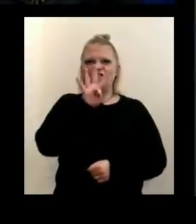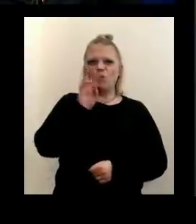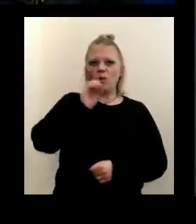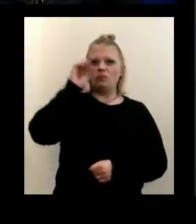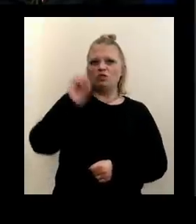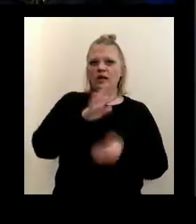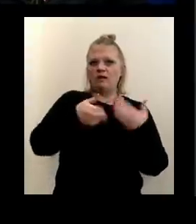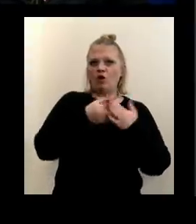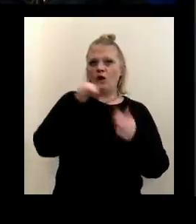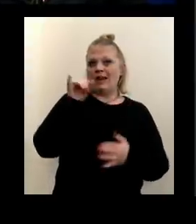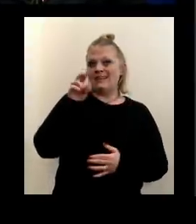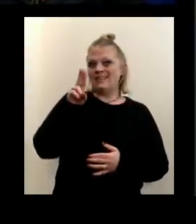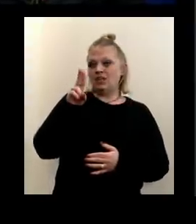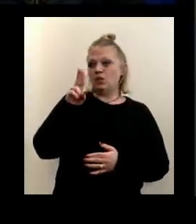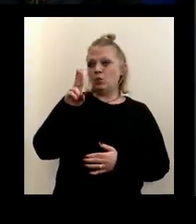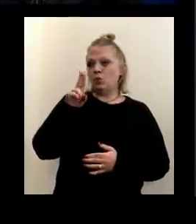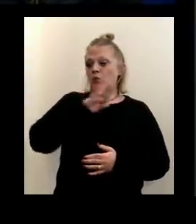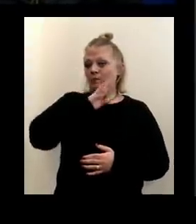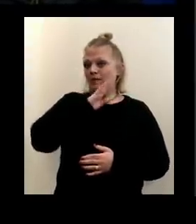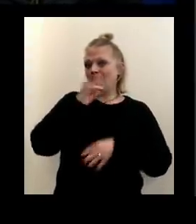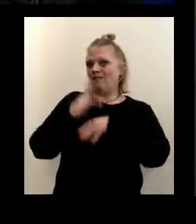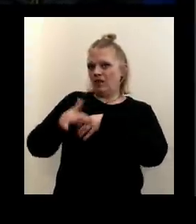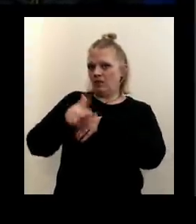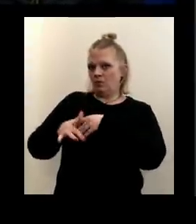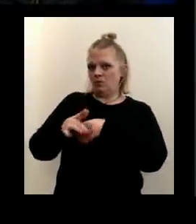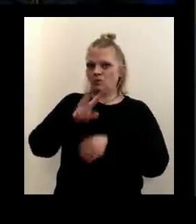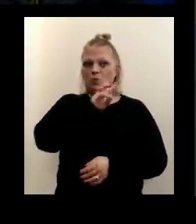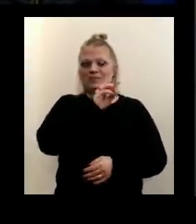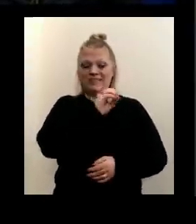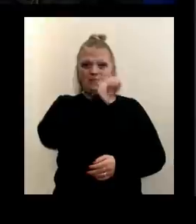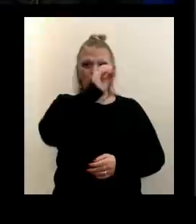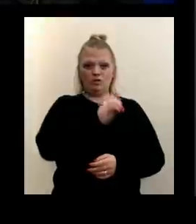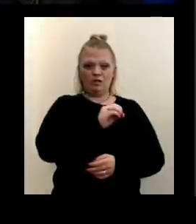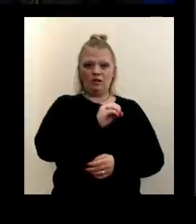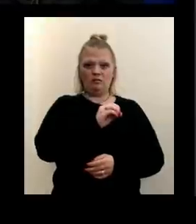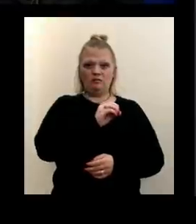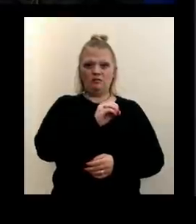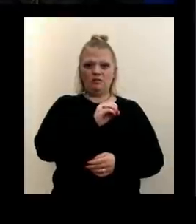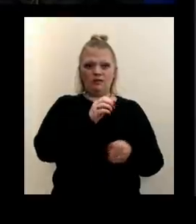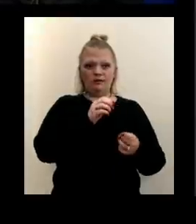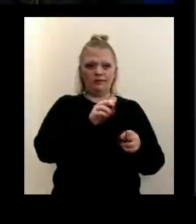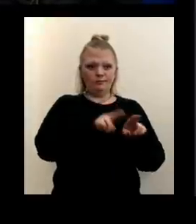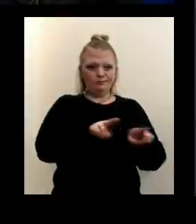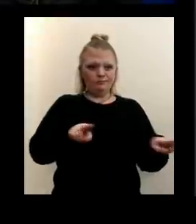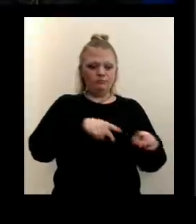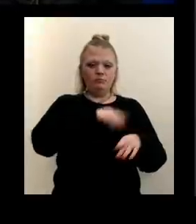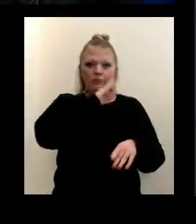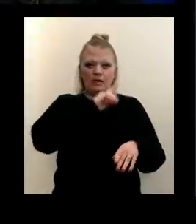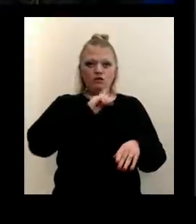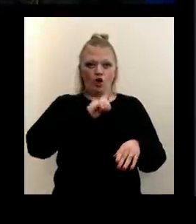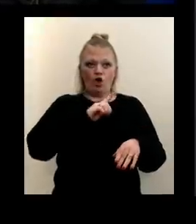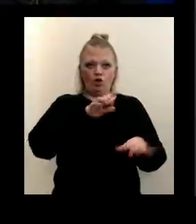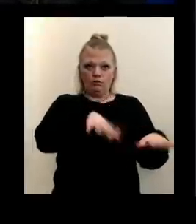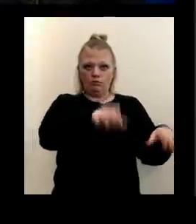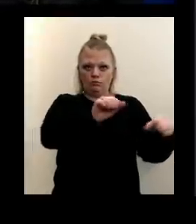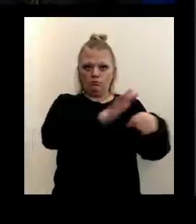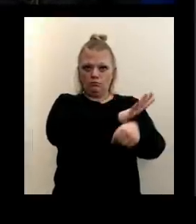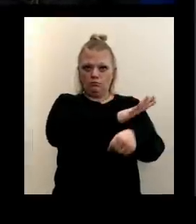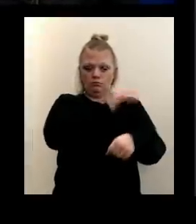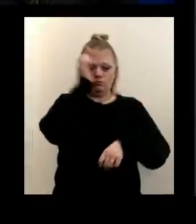ICU beds are available. So only about 60 percent of ICU beds are being occupied at this moment.